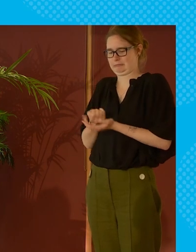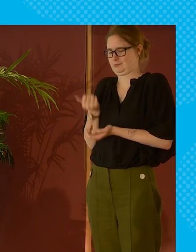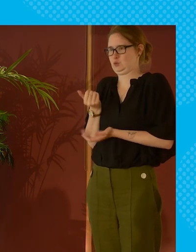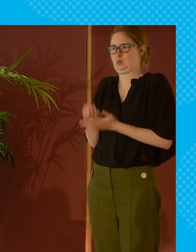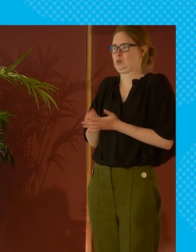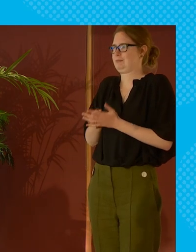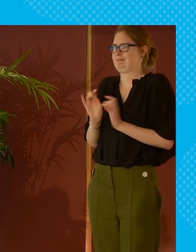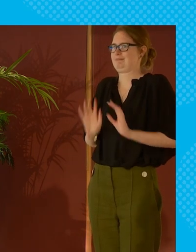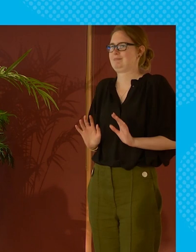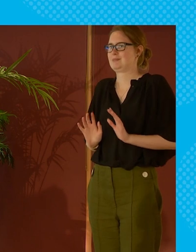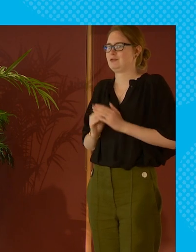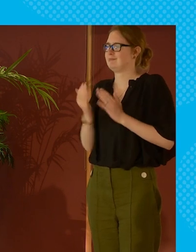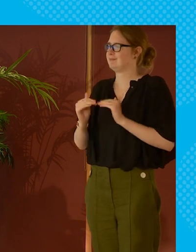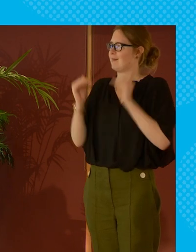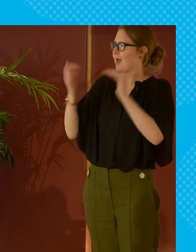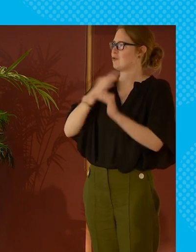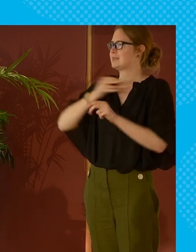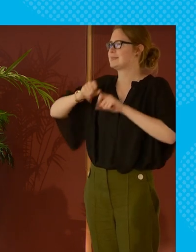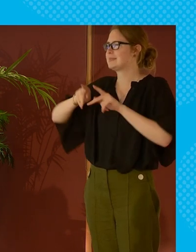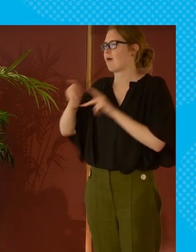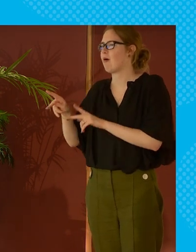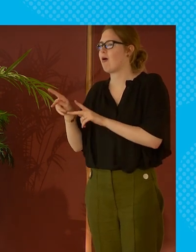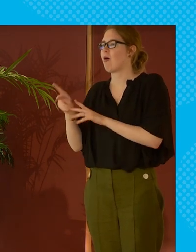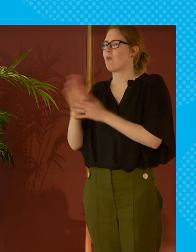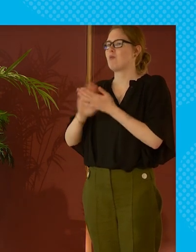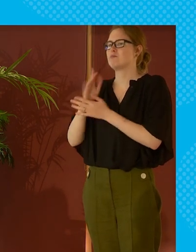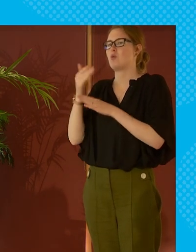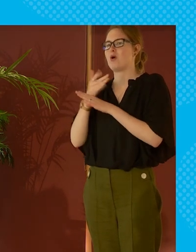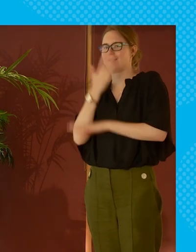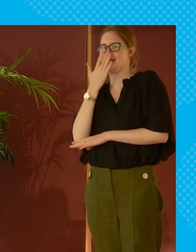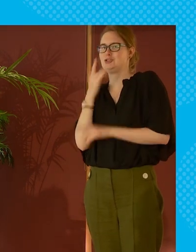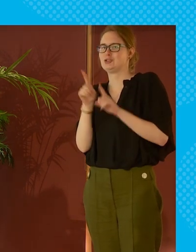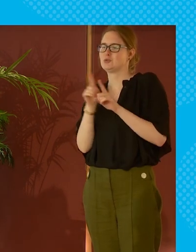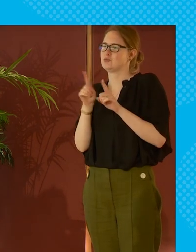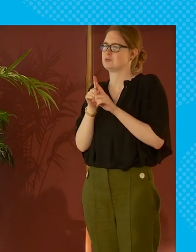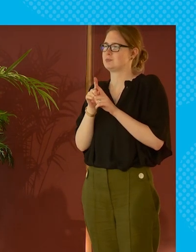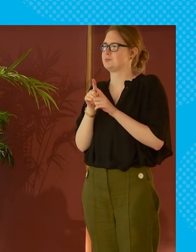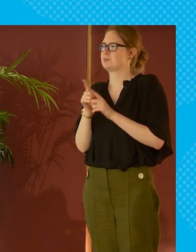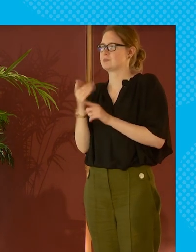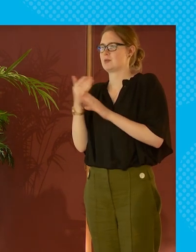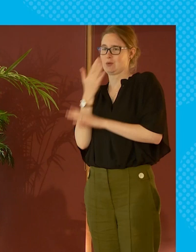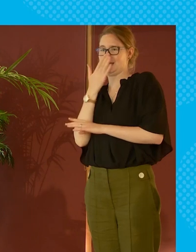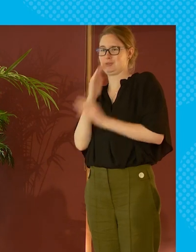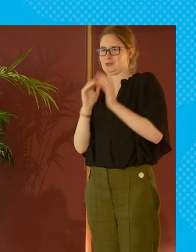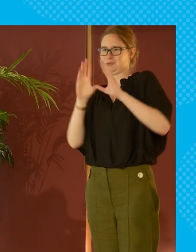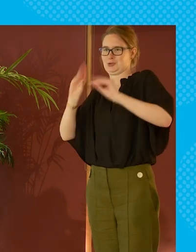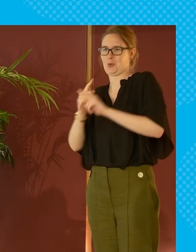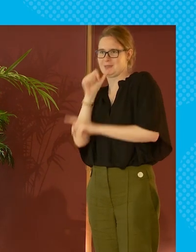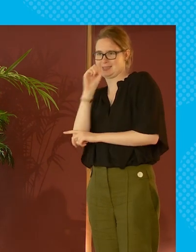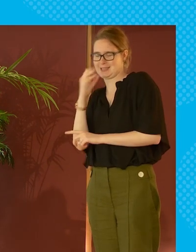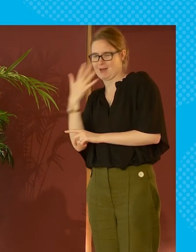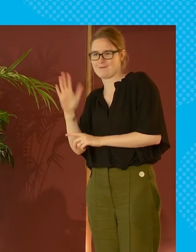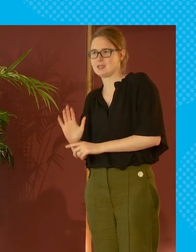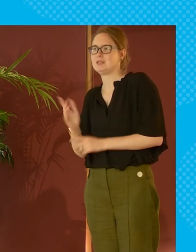very much so you've got you've got this high risk system within say working age and as dory had said that working age doesn't stop at